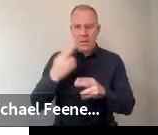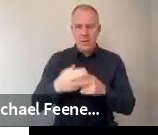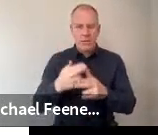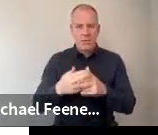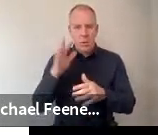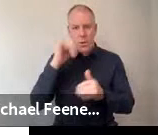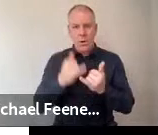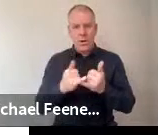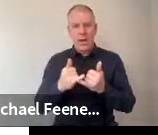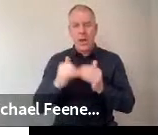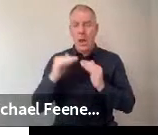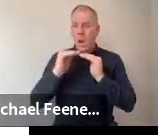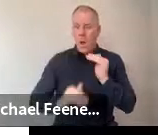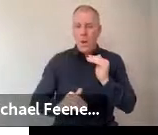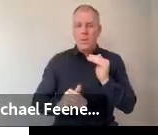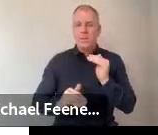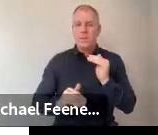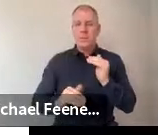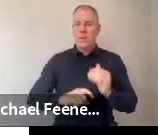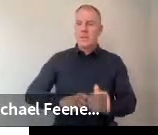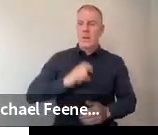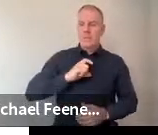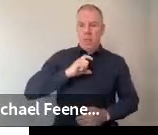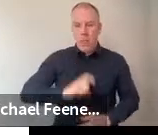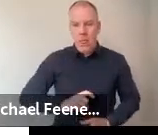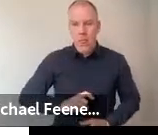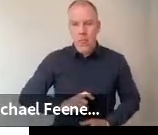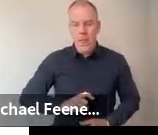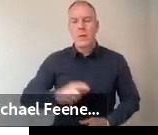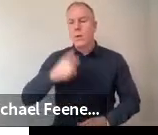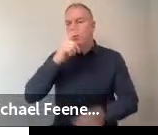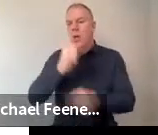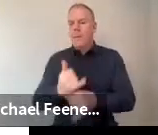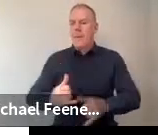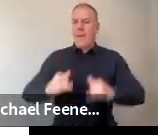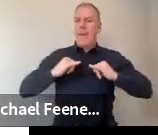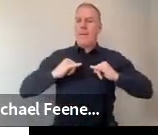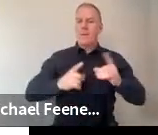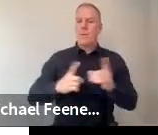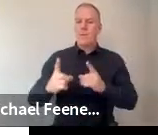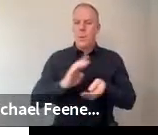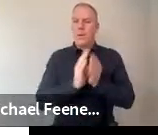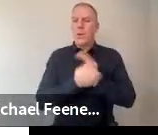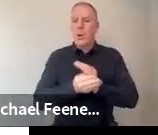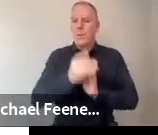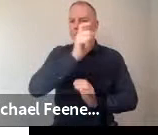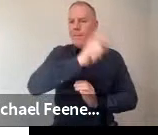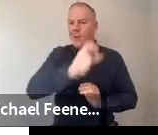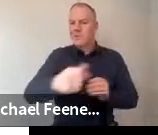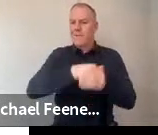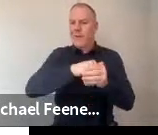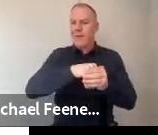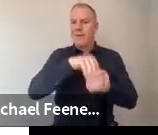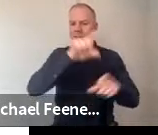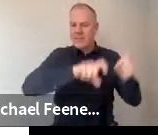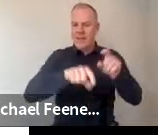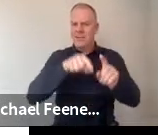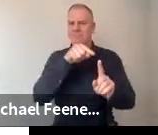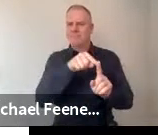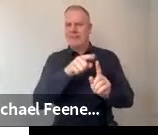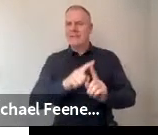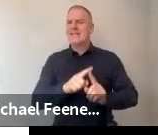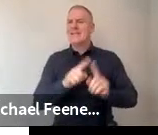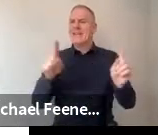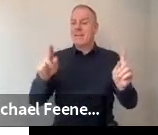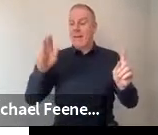was the lowest level of confidence was around capability of being a scientist. So again, finding that distinction